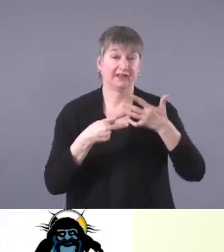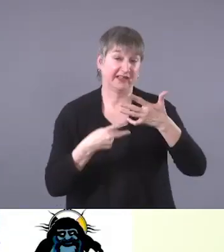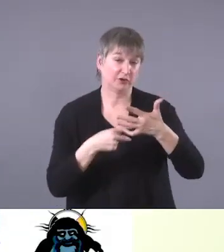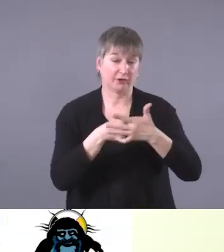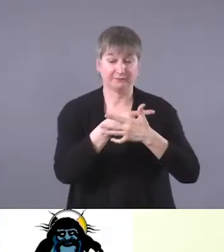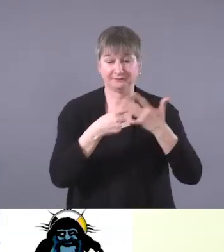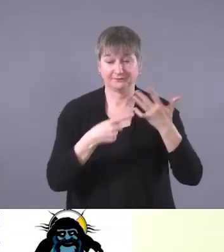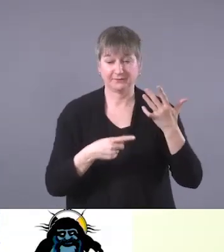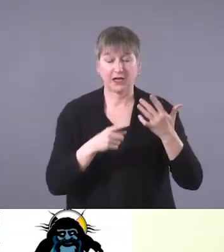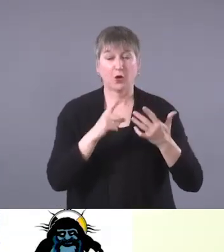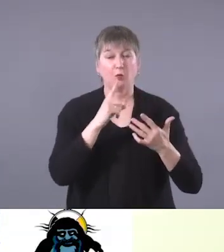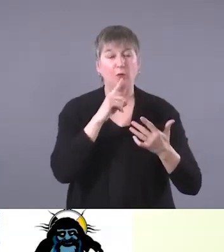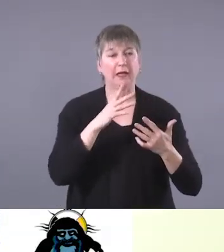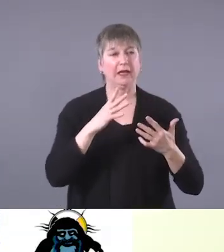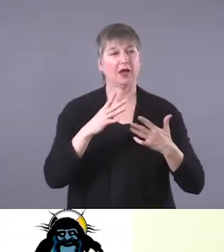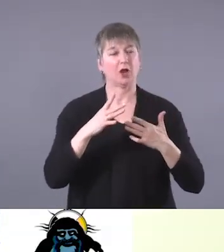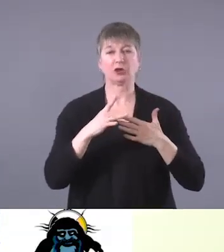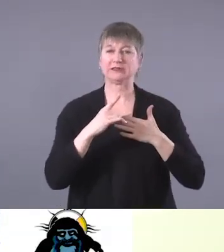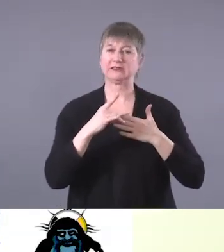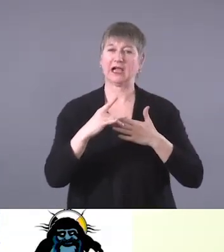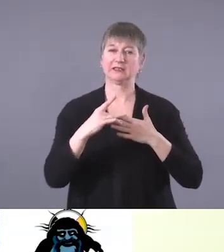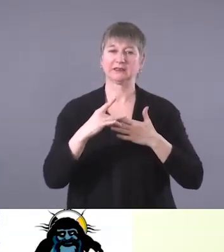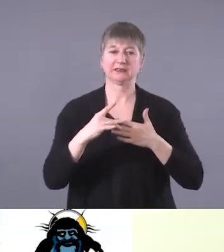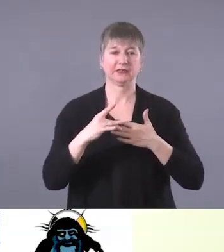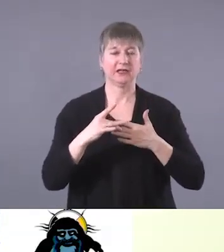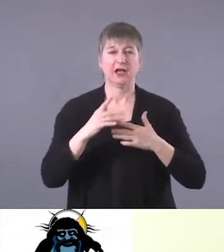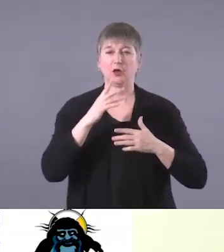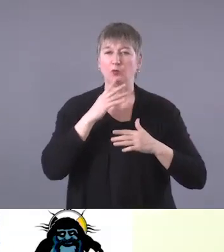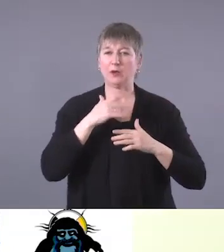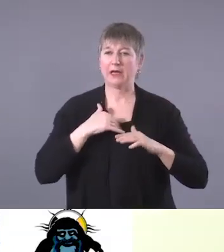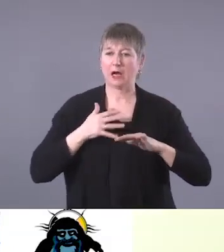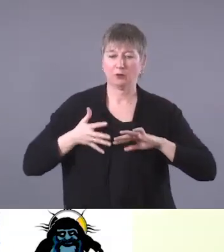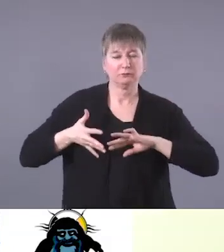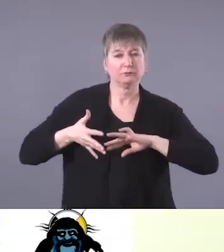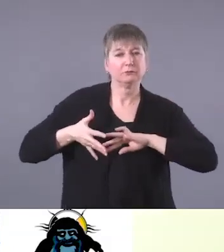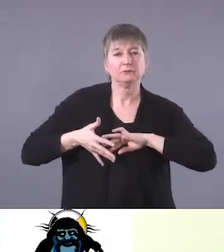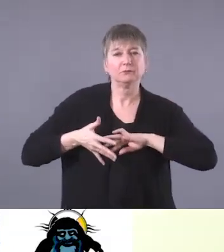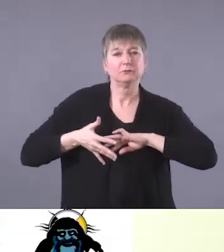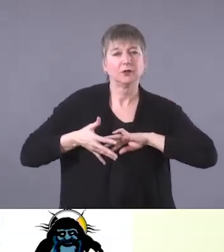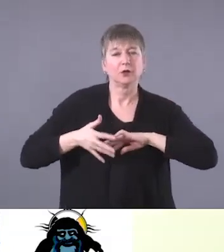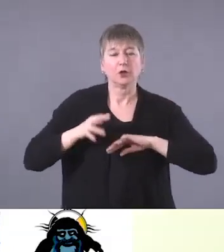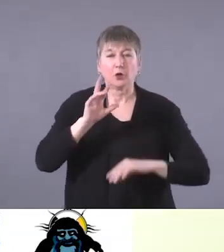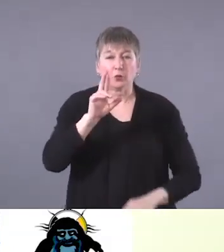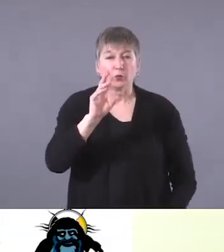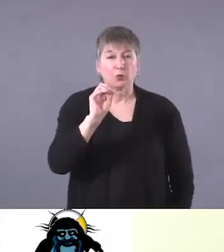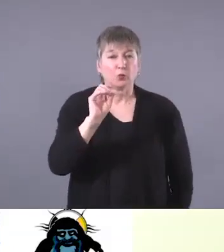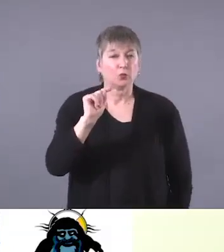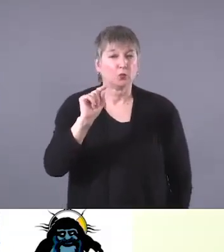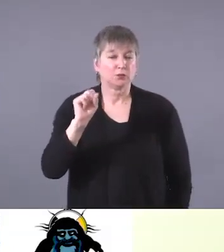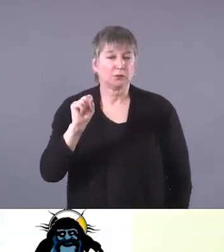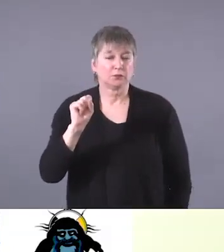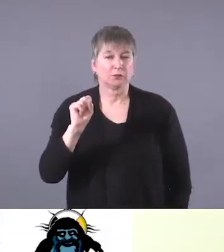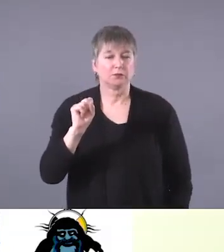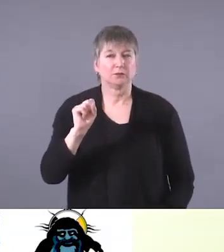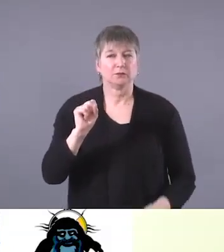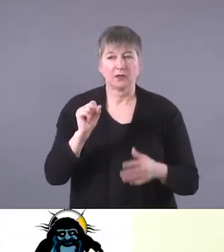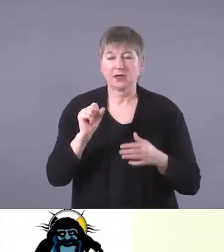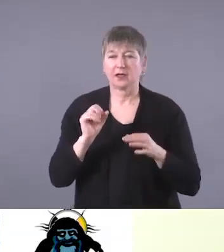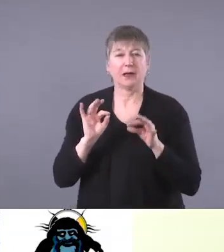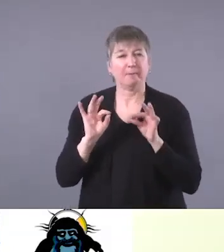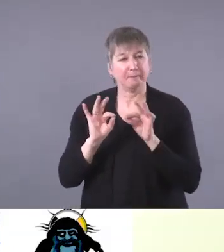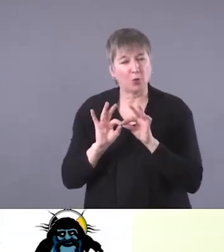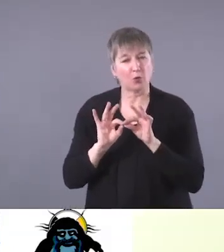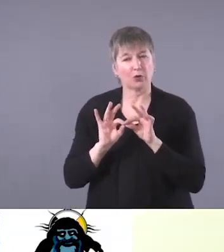guides, uh, and routes to, um, uh, important practices,